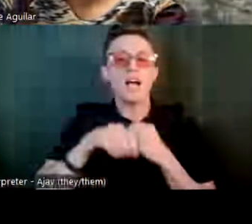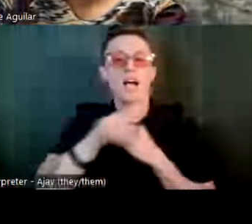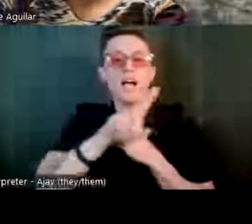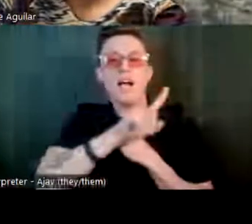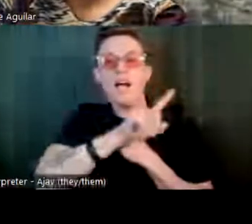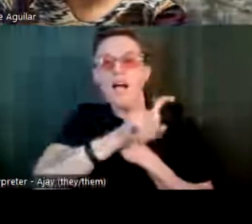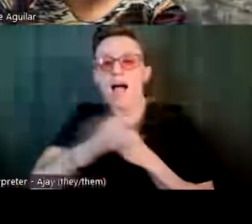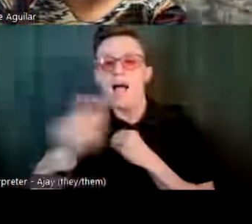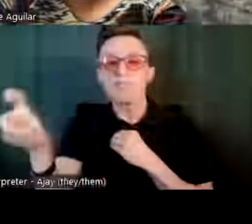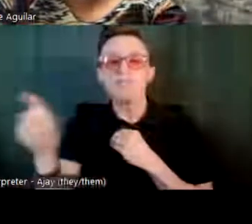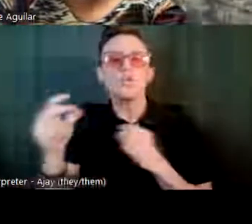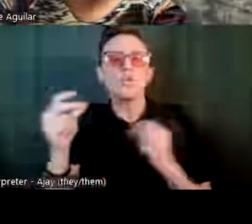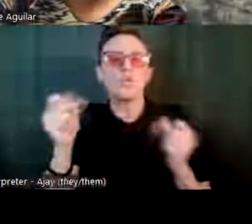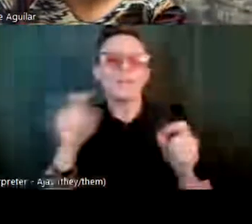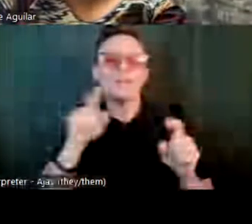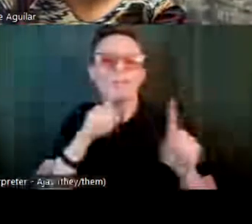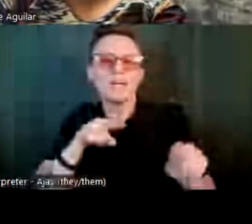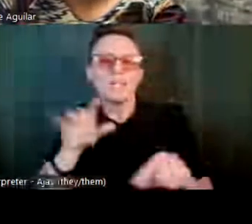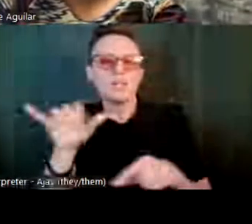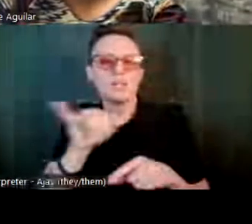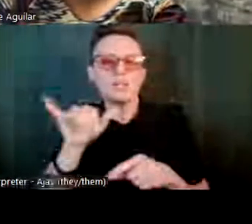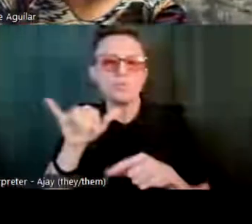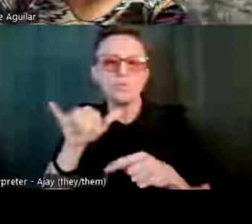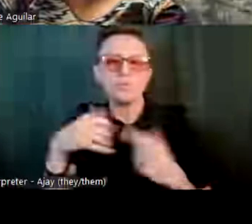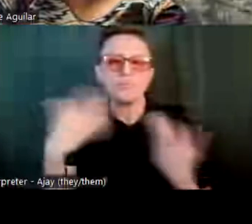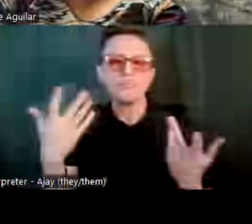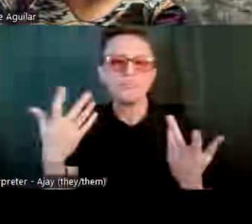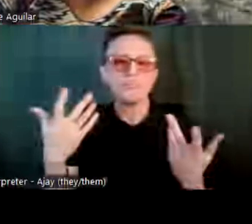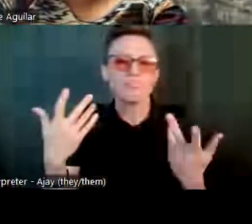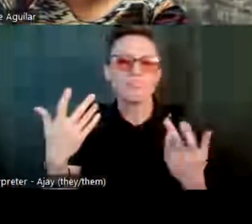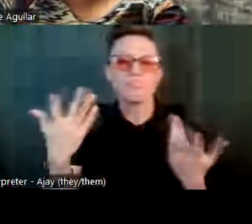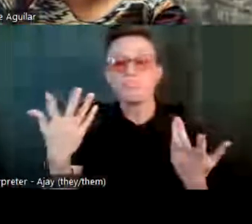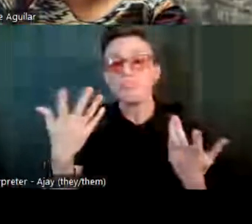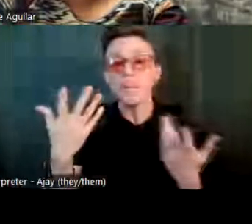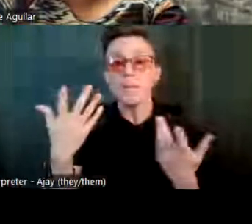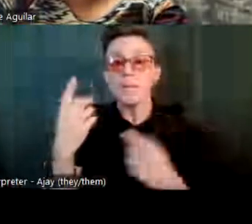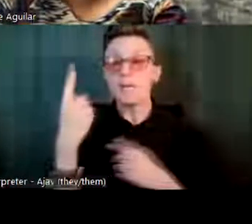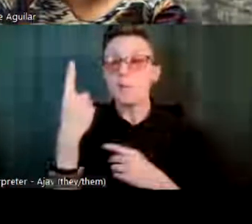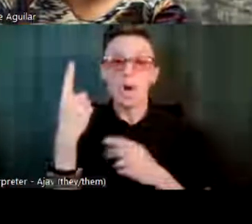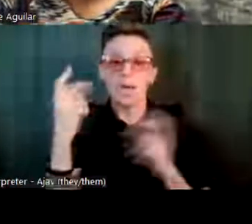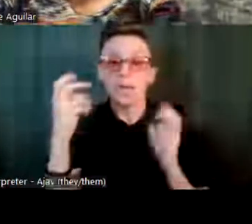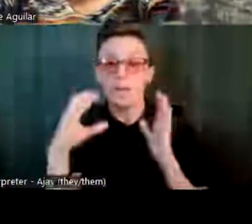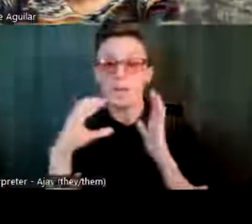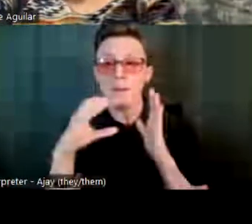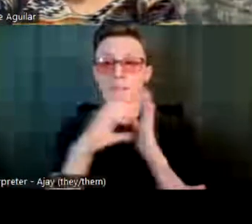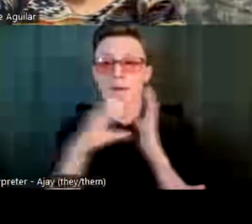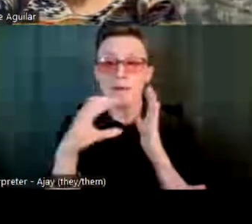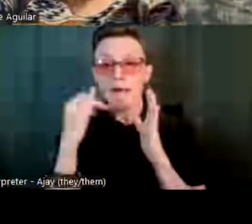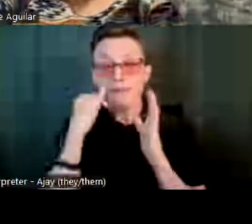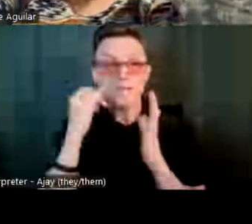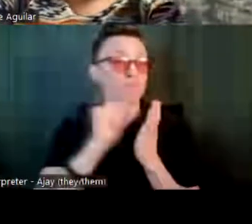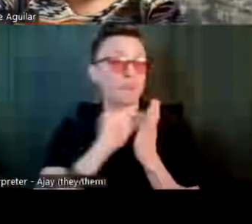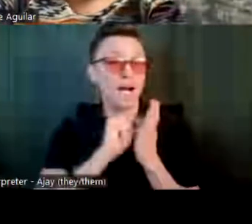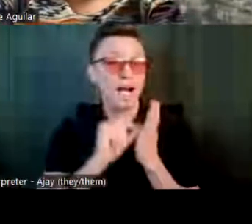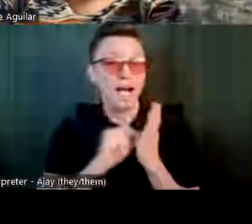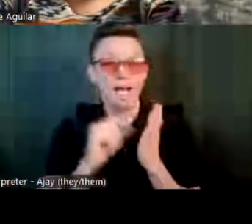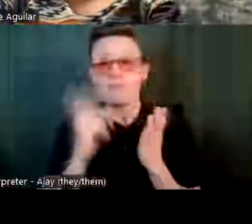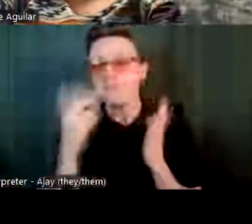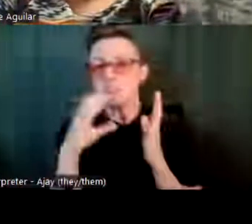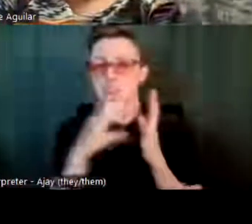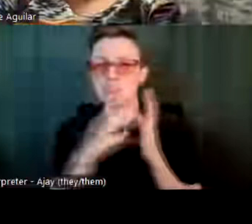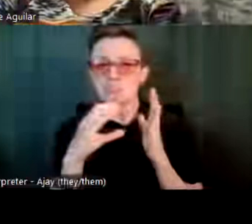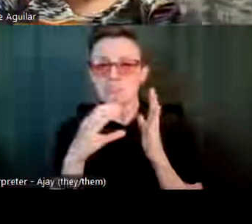quick response, like, uh, preferably one paragraph if we were to write this out. Uh,